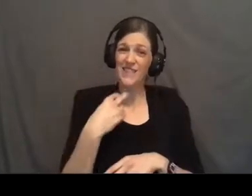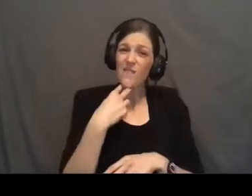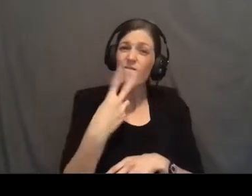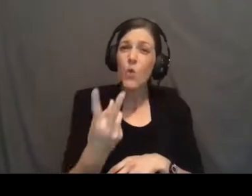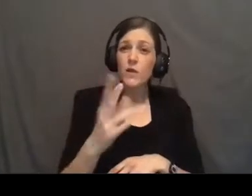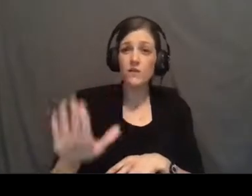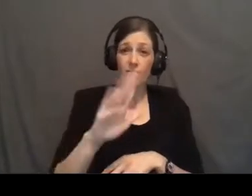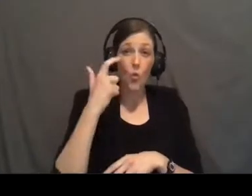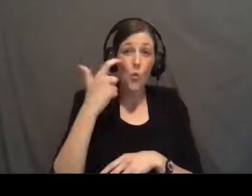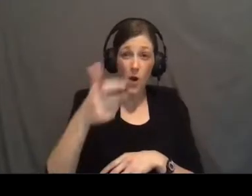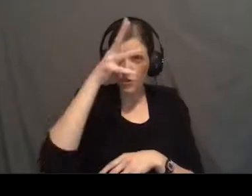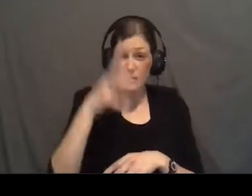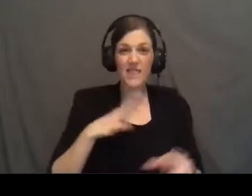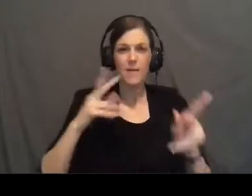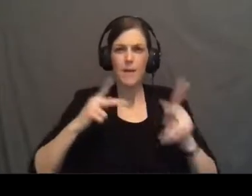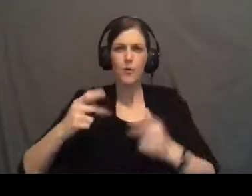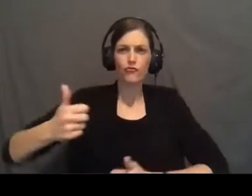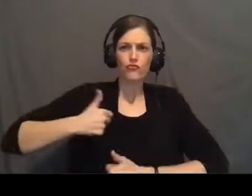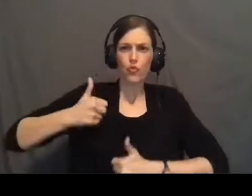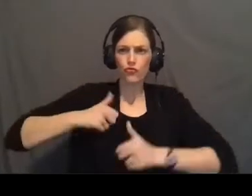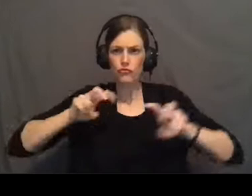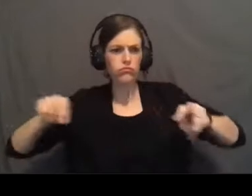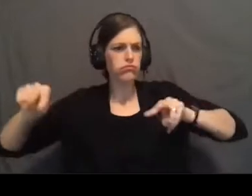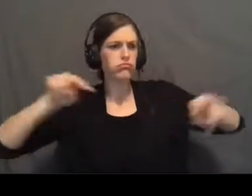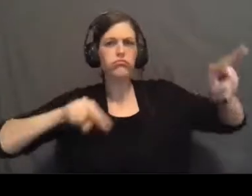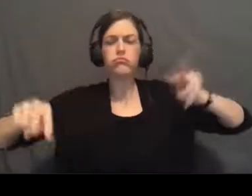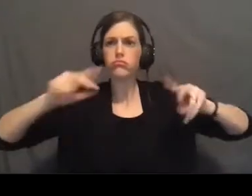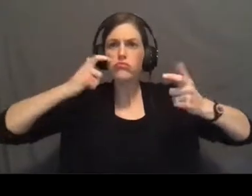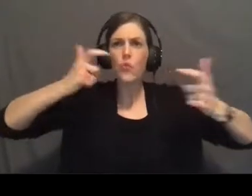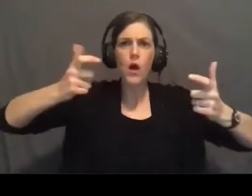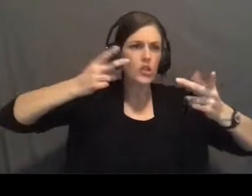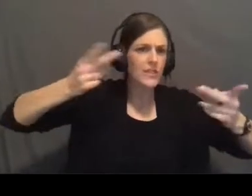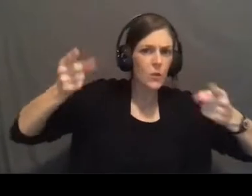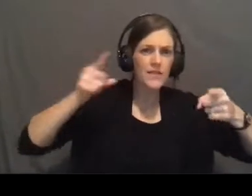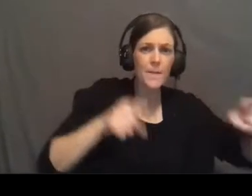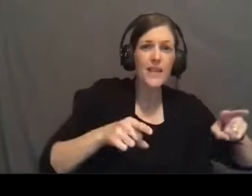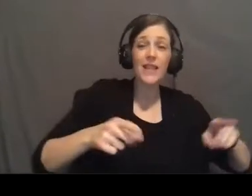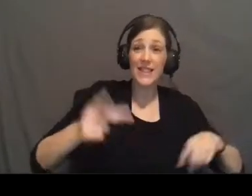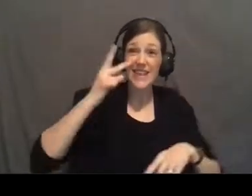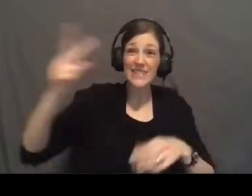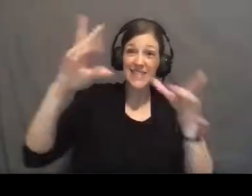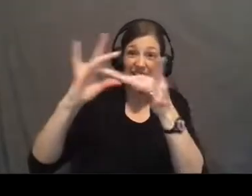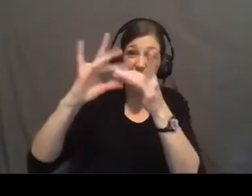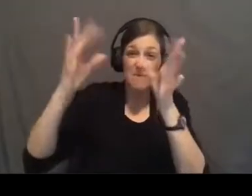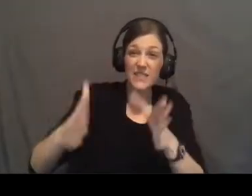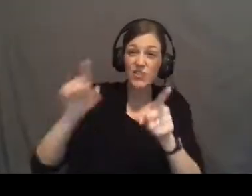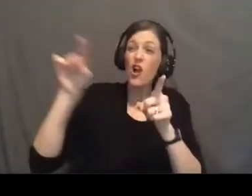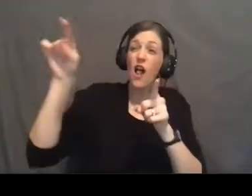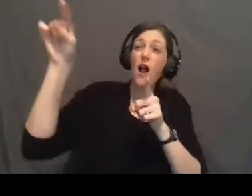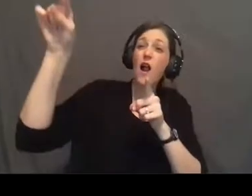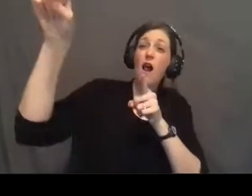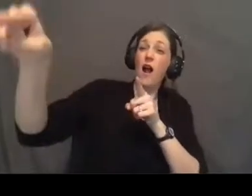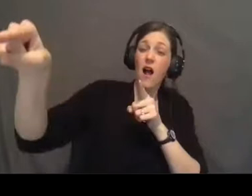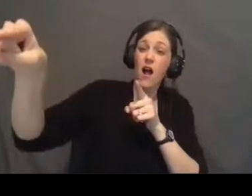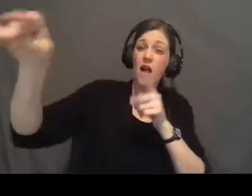your watchman, the people, the soldiers on guard to watch to see what's happening. They see this messenger in the distance. They